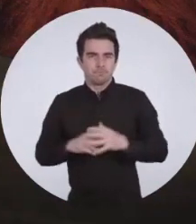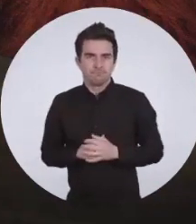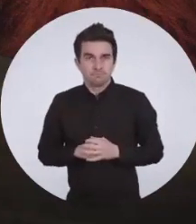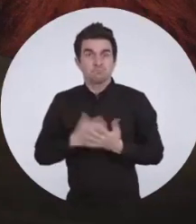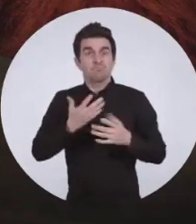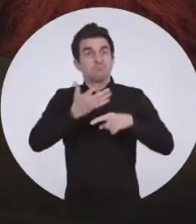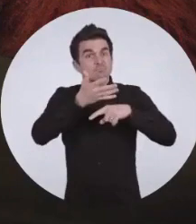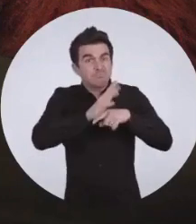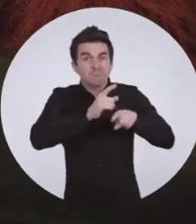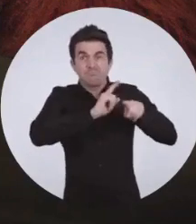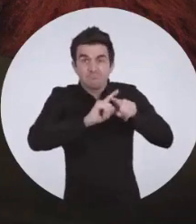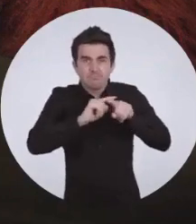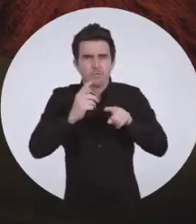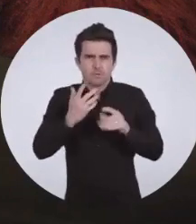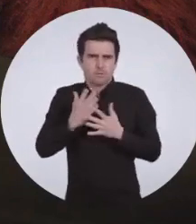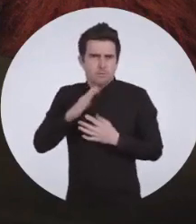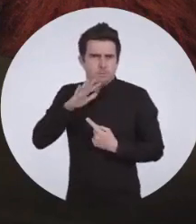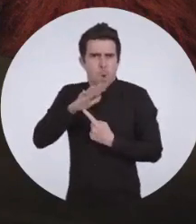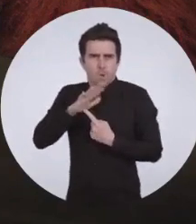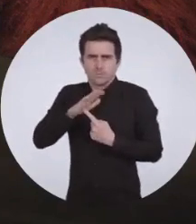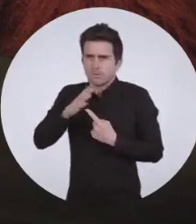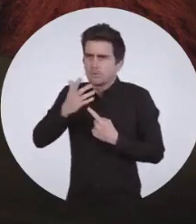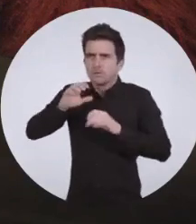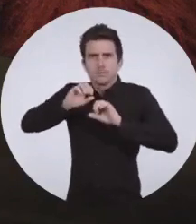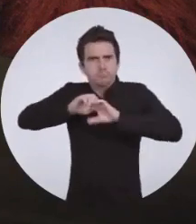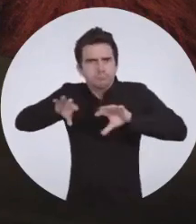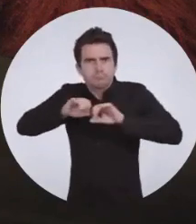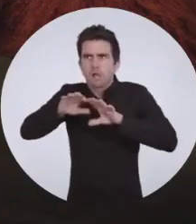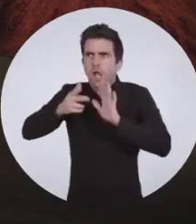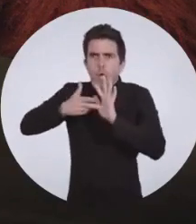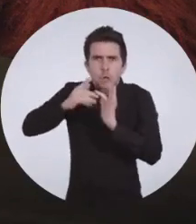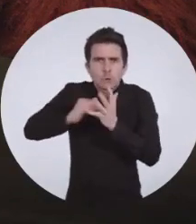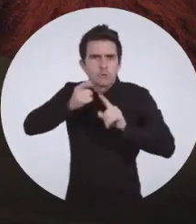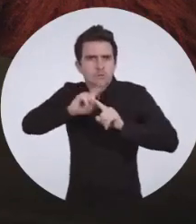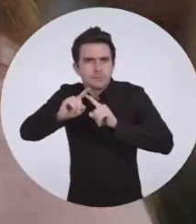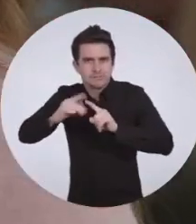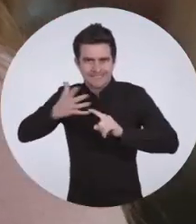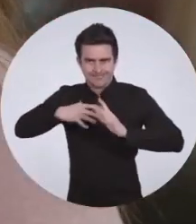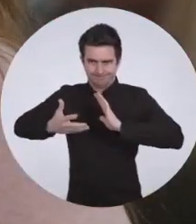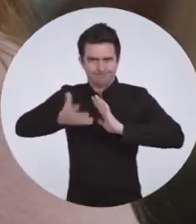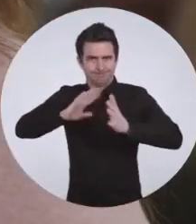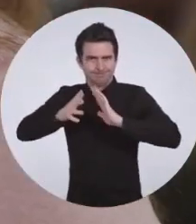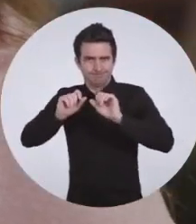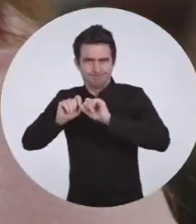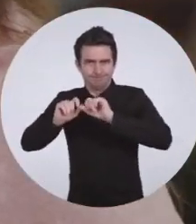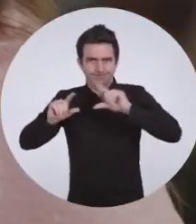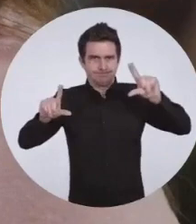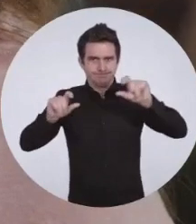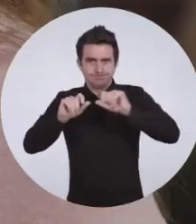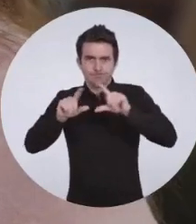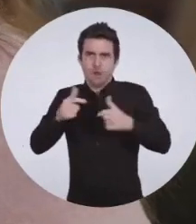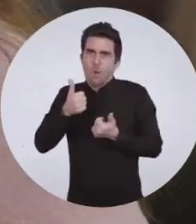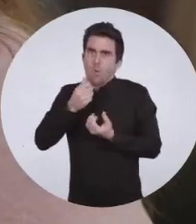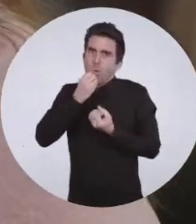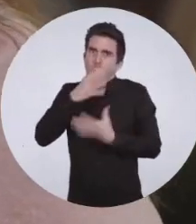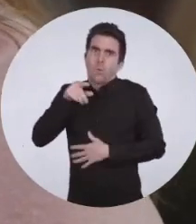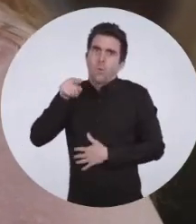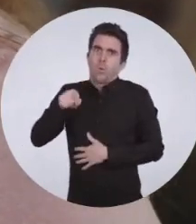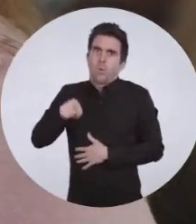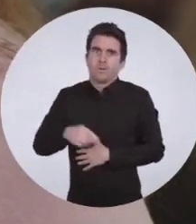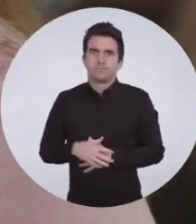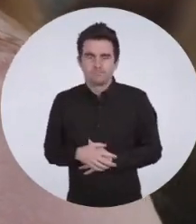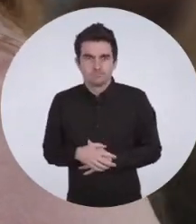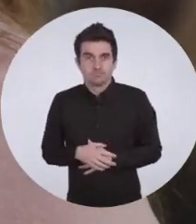Apart from movies and films, it's important to keep up with broadcast programs and the news. And this is where Sign Language Zoom